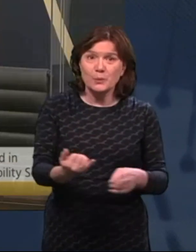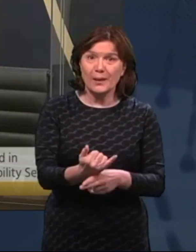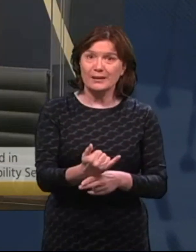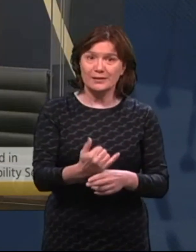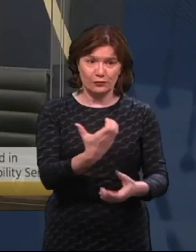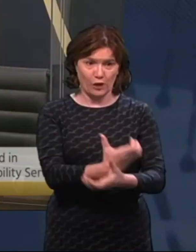Hoerhan.